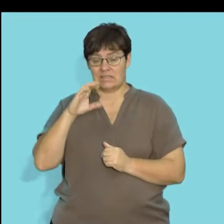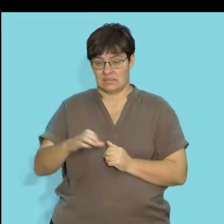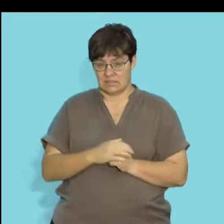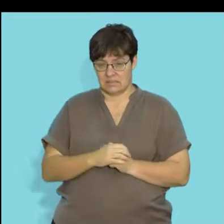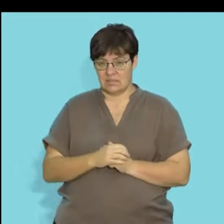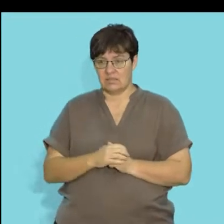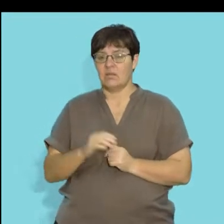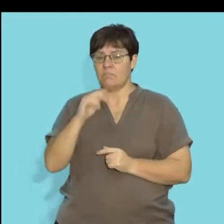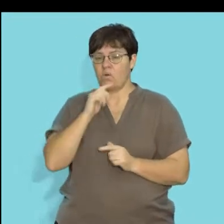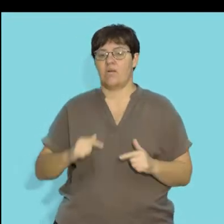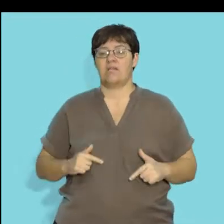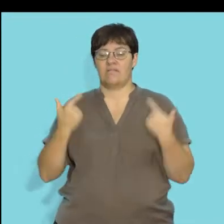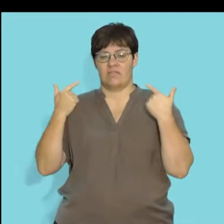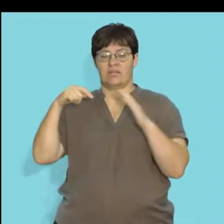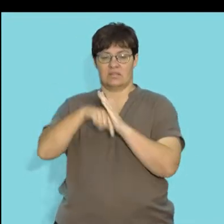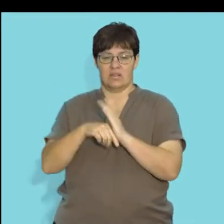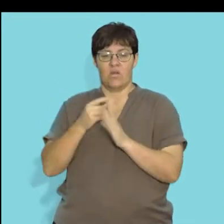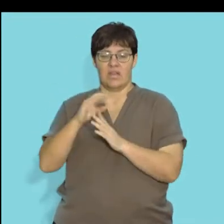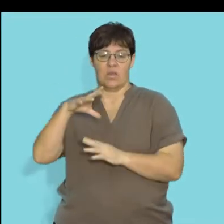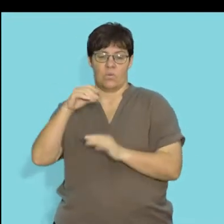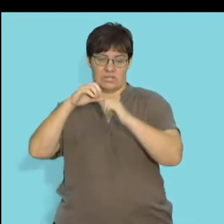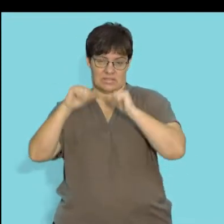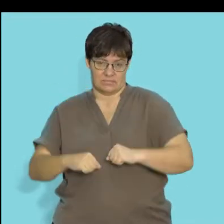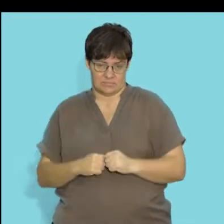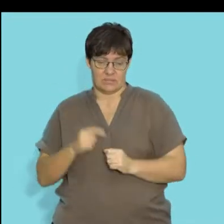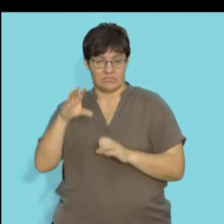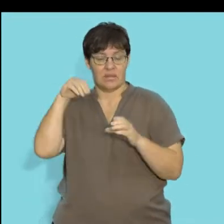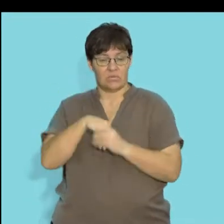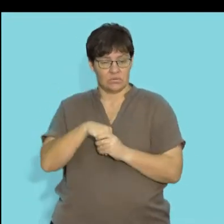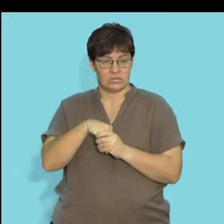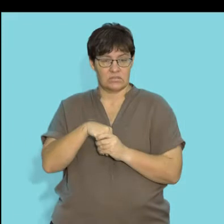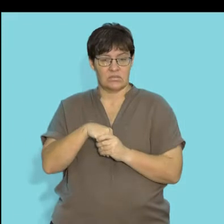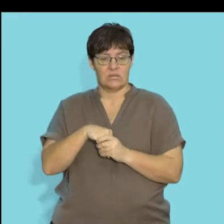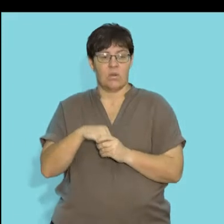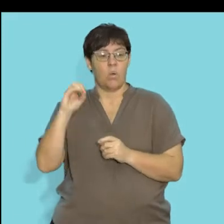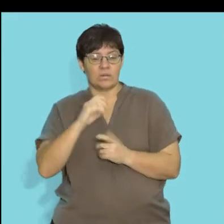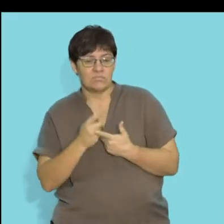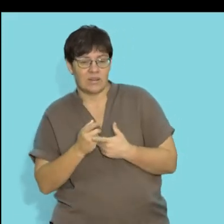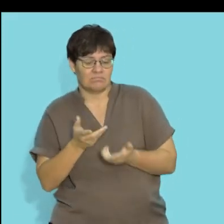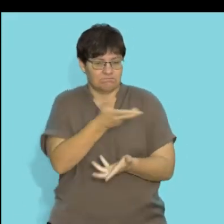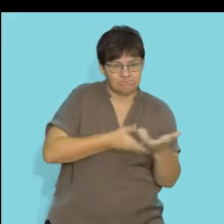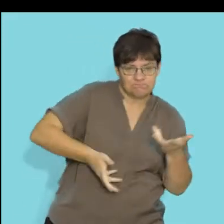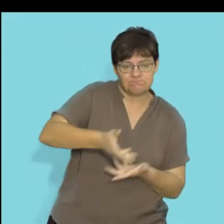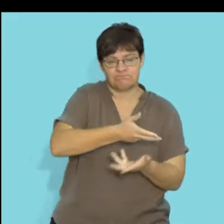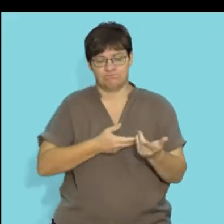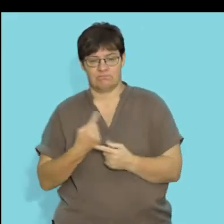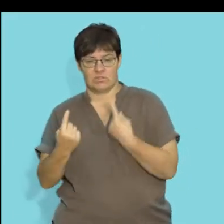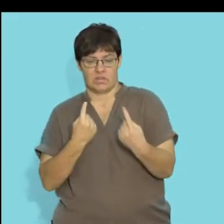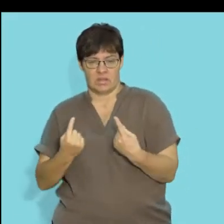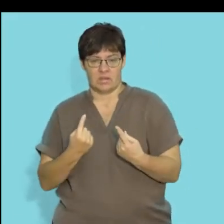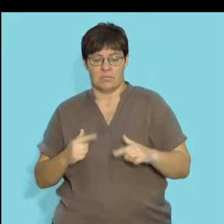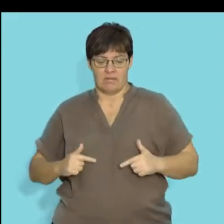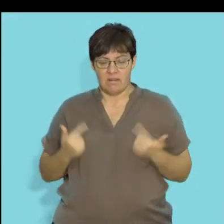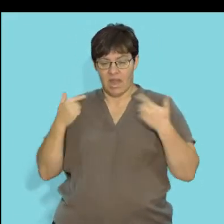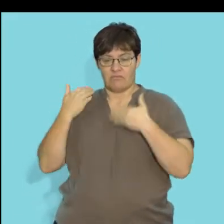and that's quite simple. It's the living components of an ecosystem, and that would include all the organisms that interact and are able to